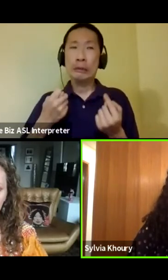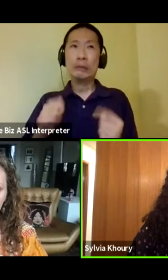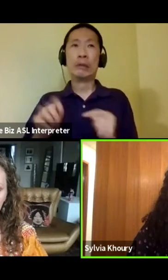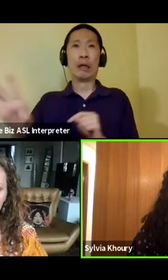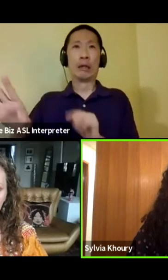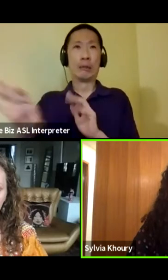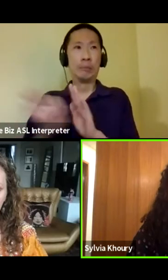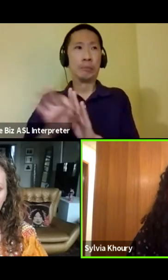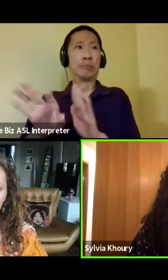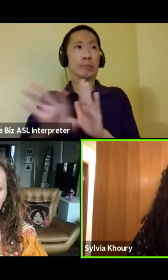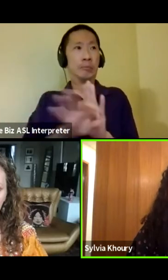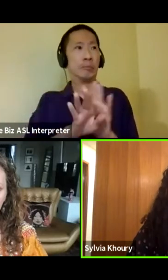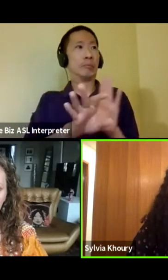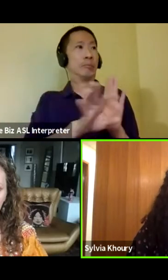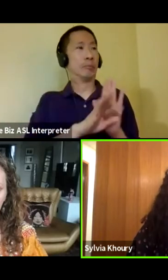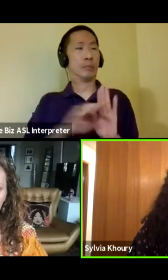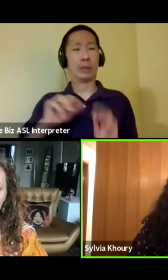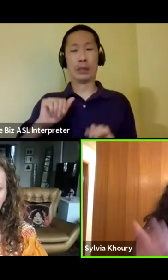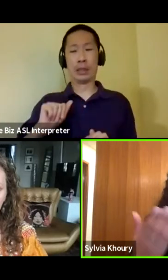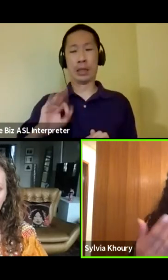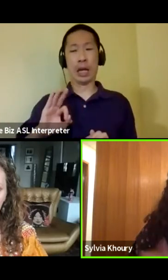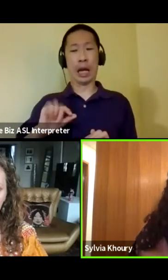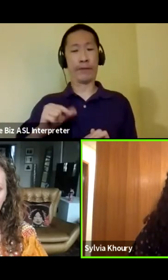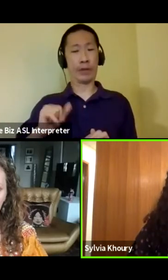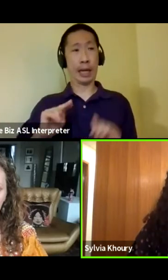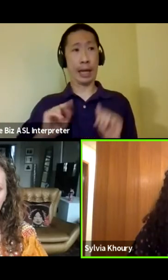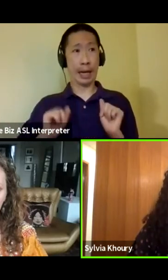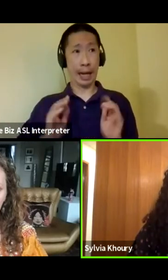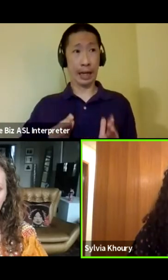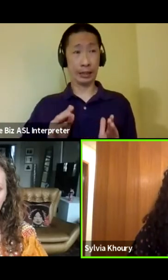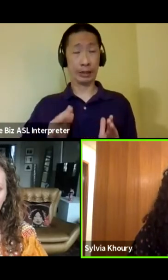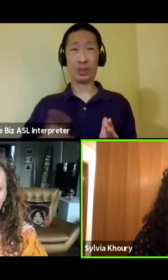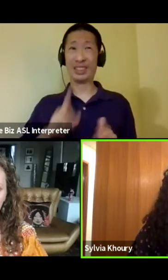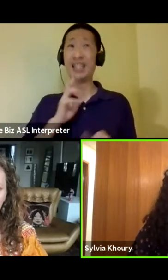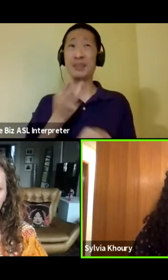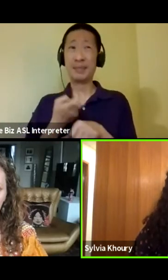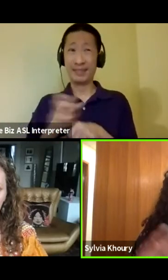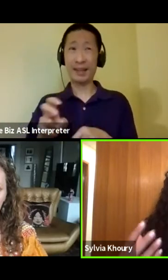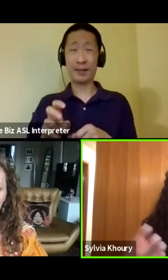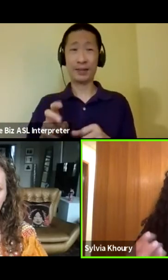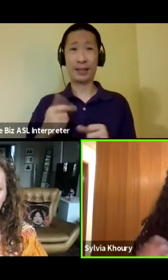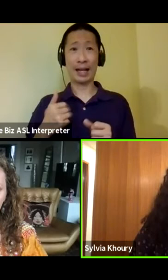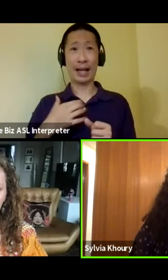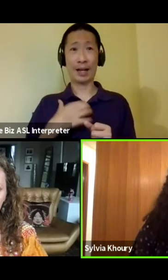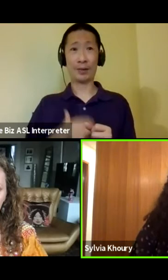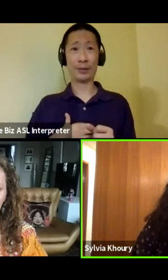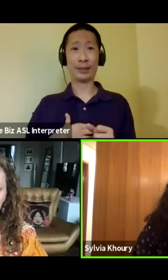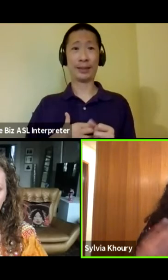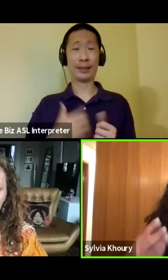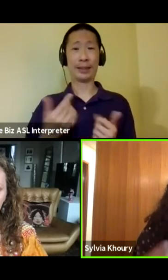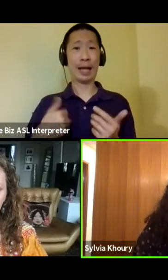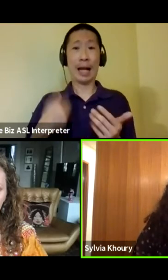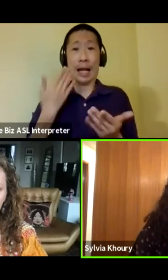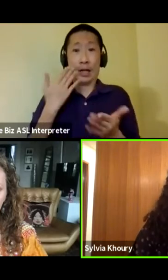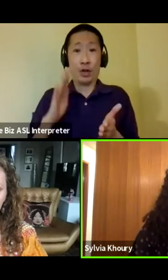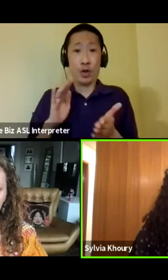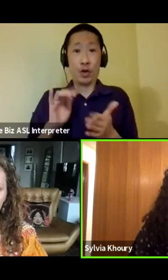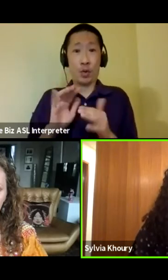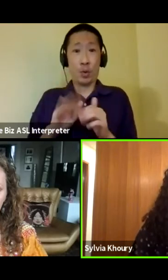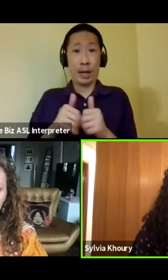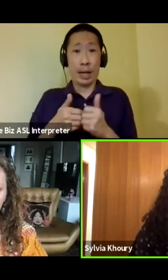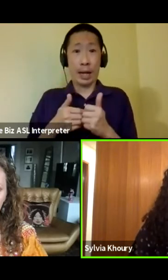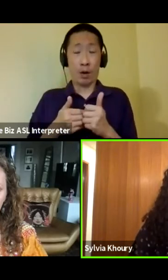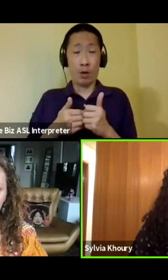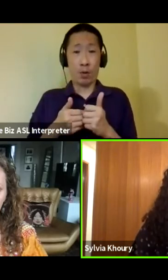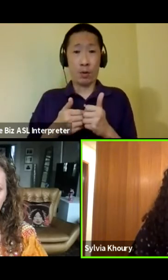parts, it's been difficult. And I think if I had known the extent to which Myra can get it, I honestly didn't know the extent to which,